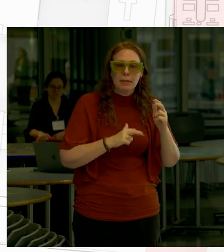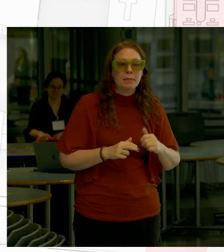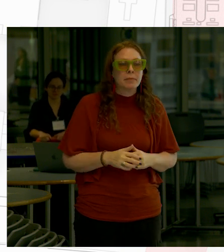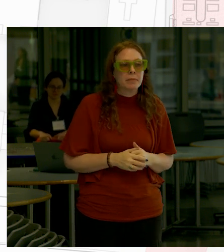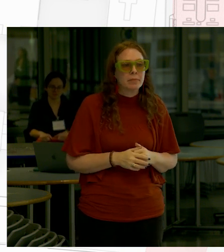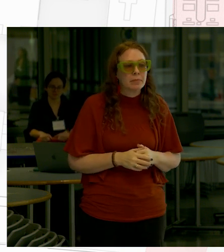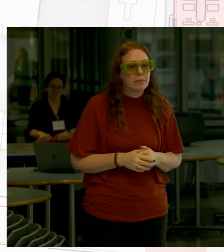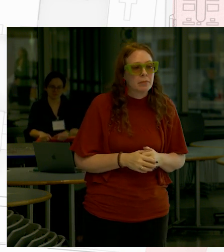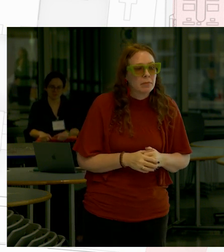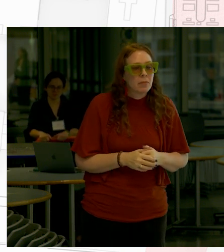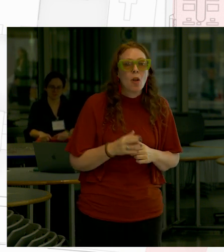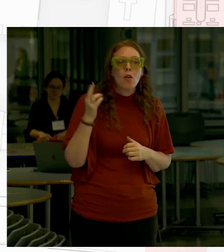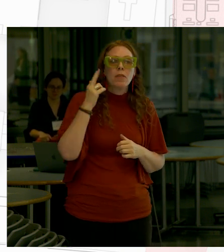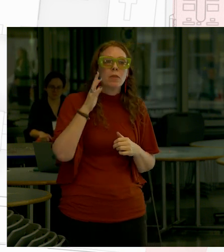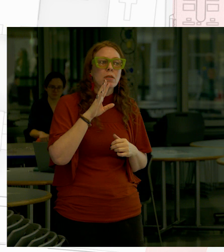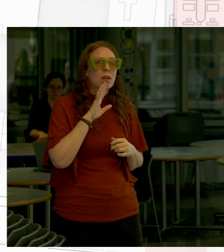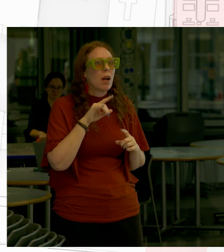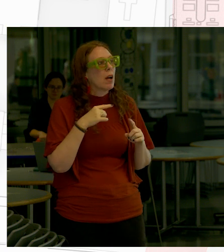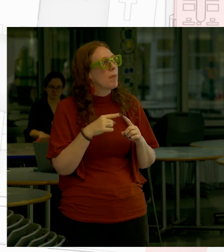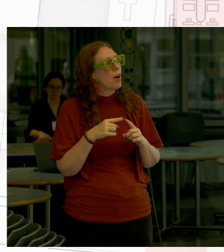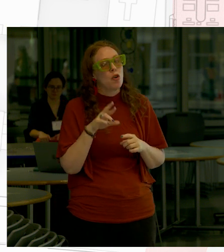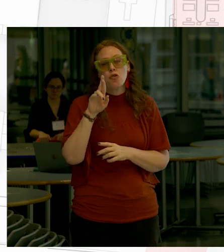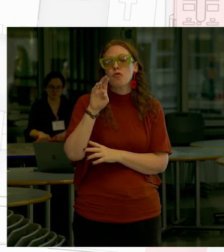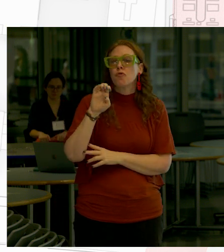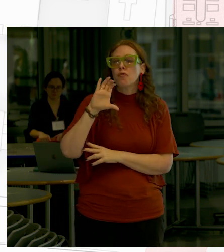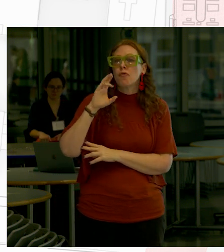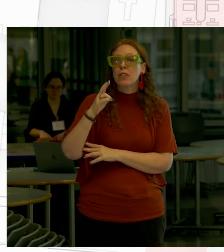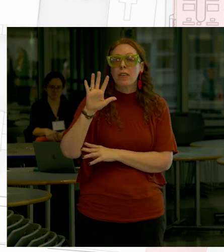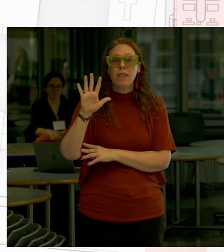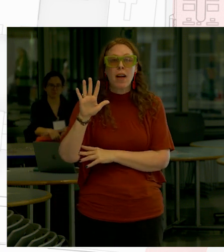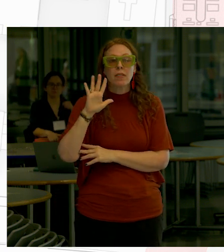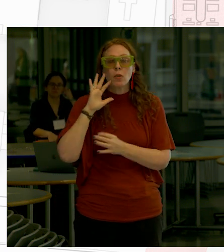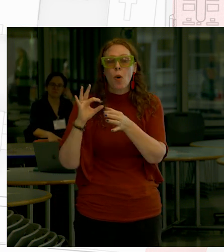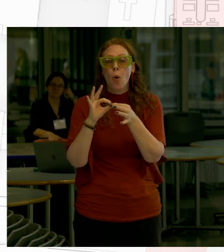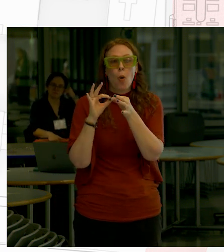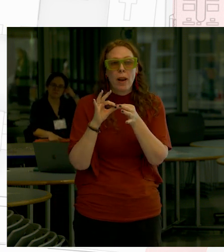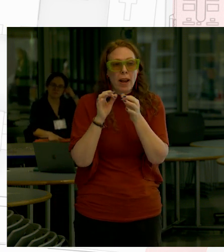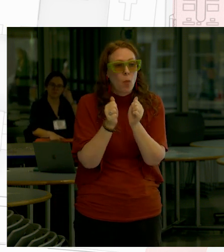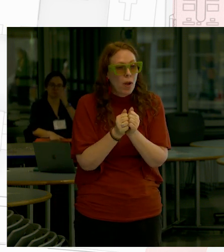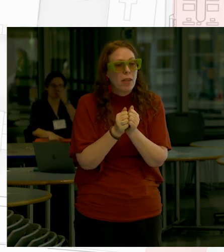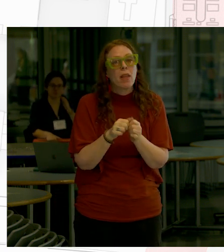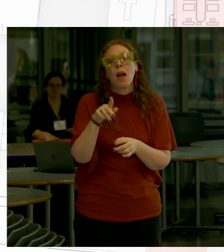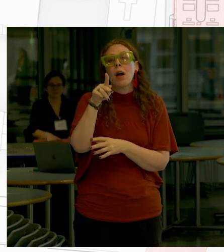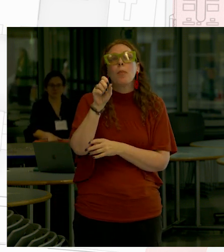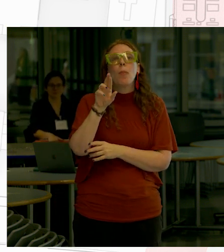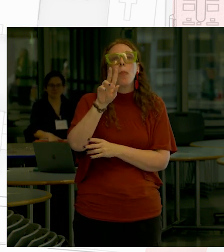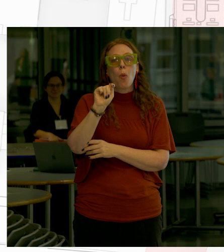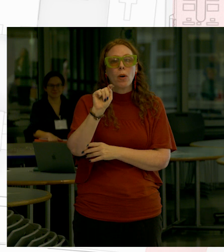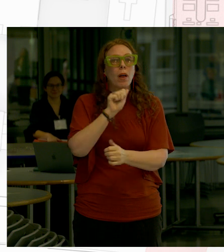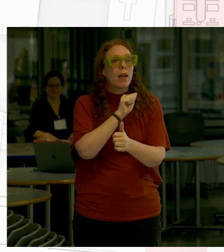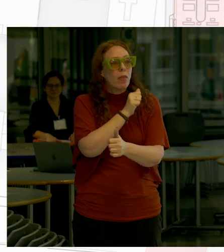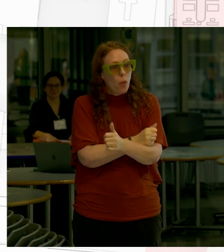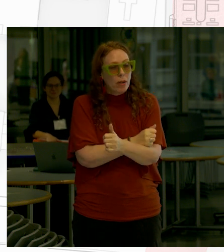and part of the reason why we're talking about Reach 5 today is because we have significant coordination with the port authority to discuss with them how